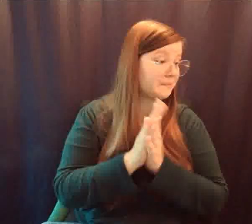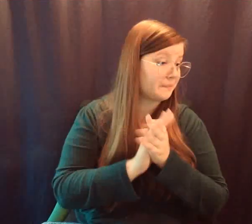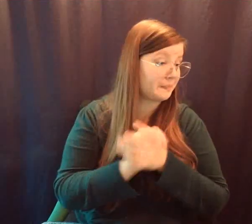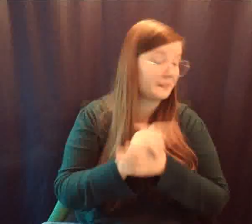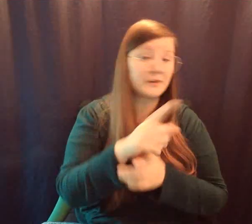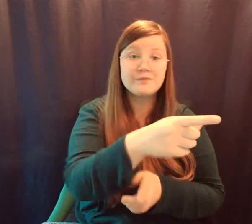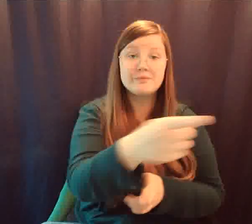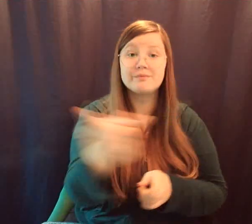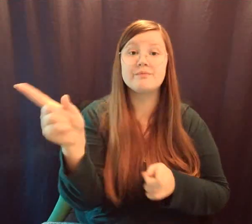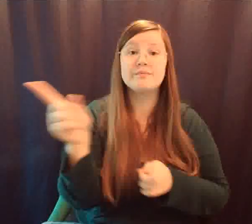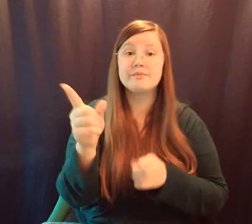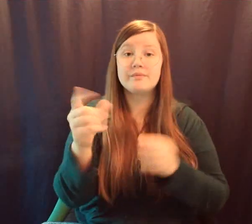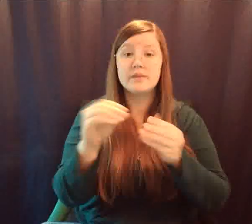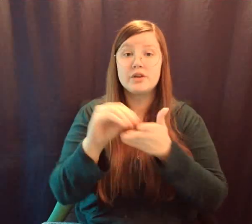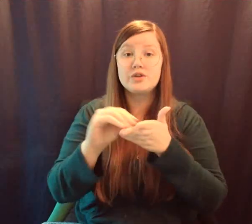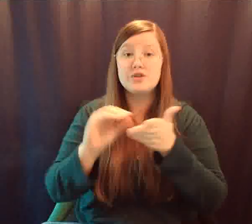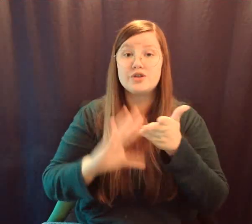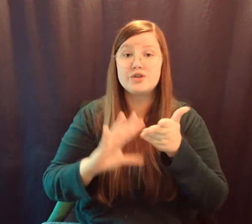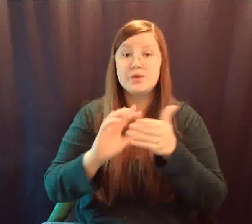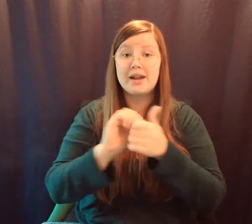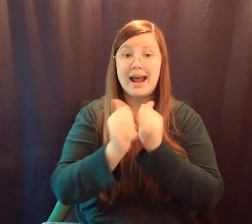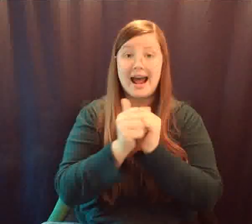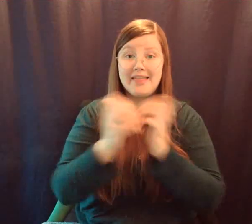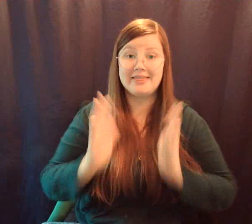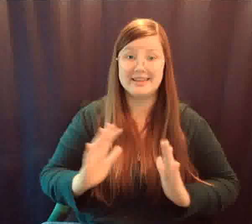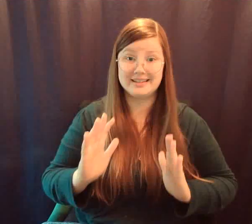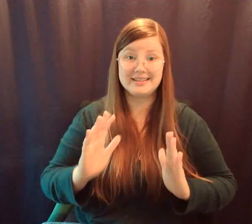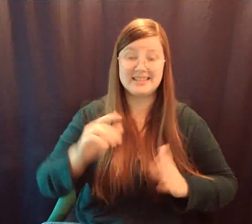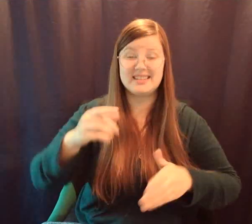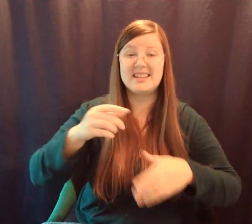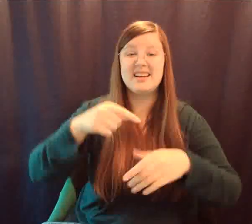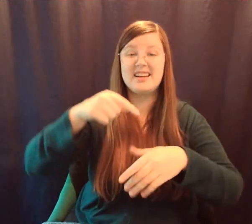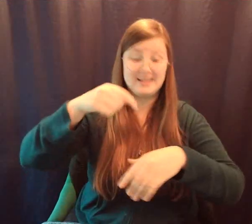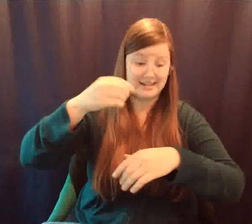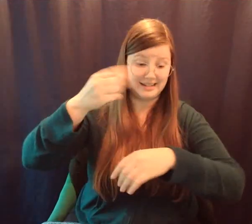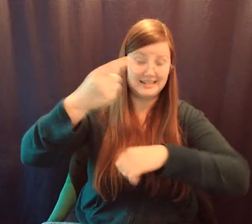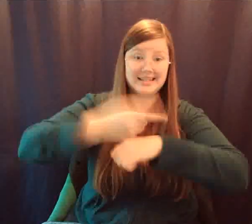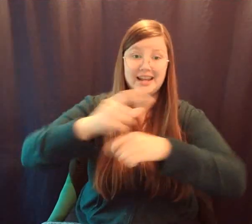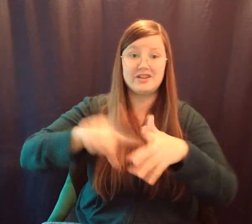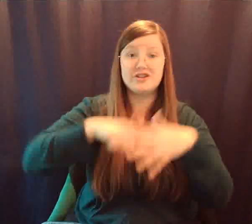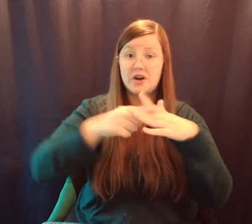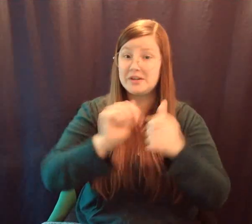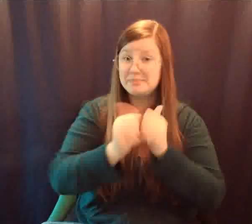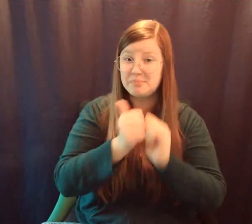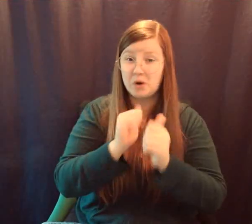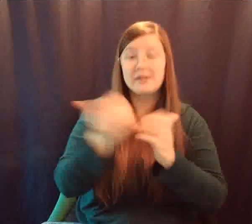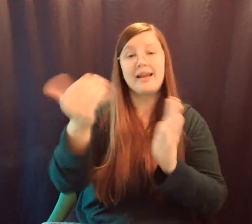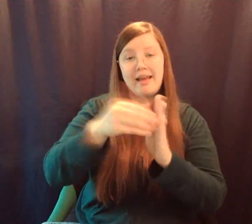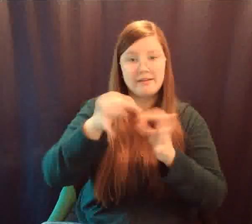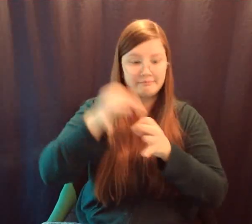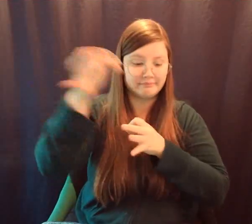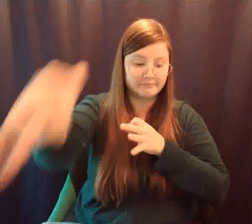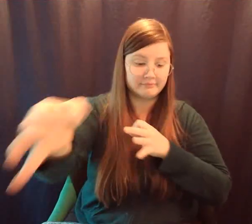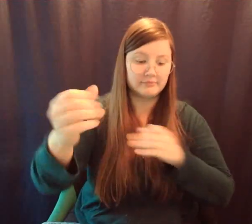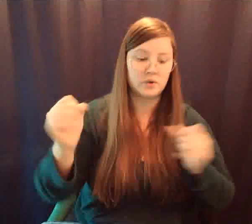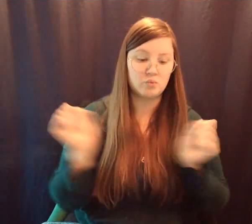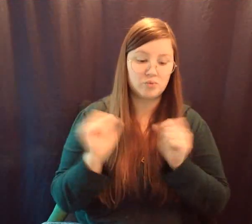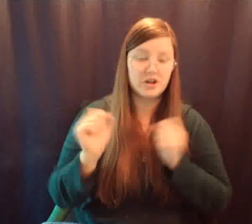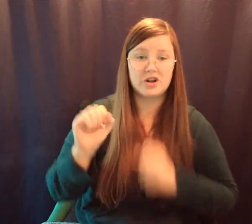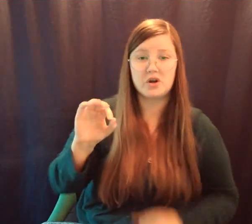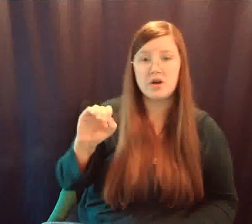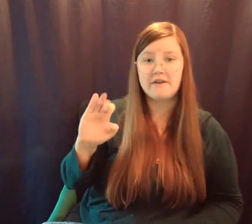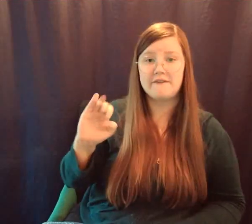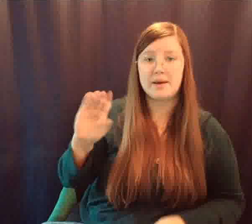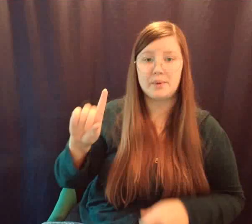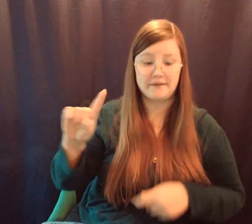WIAA sports season have been pushed back for the following dates. Winter sports begin February 1st. Fall